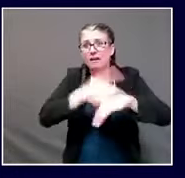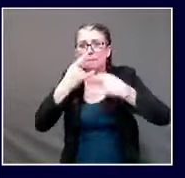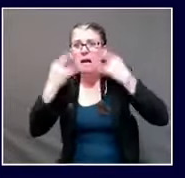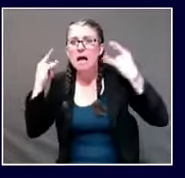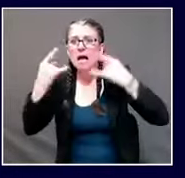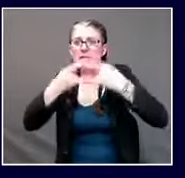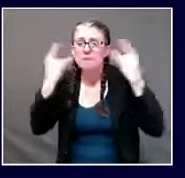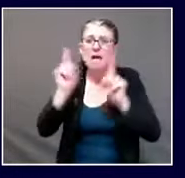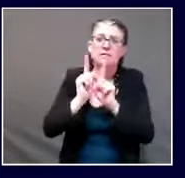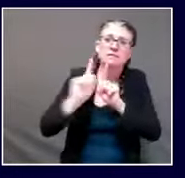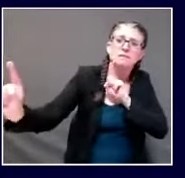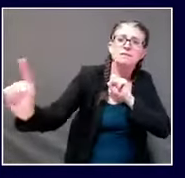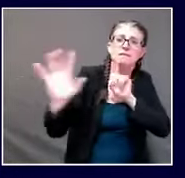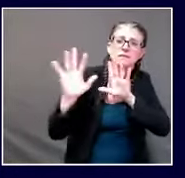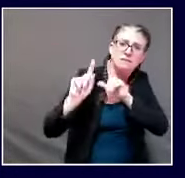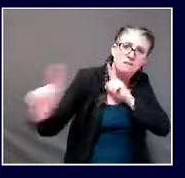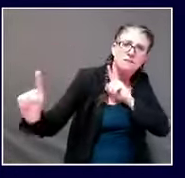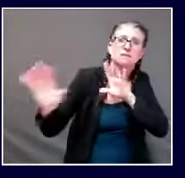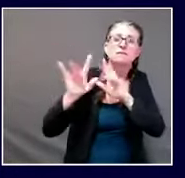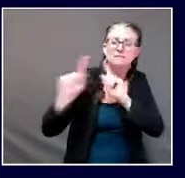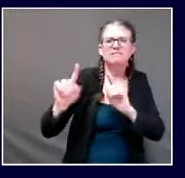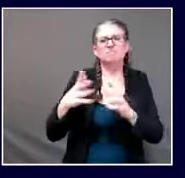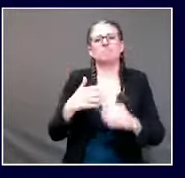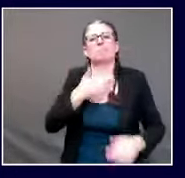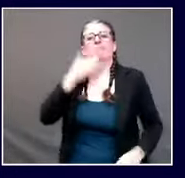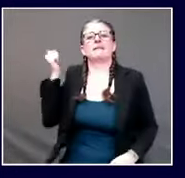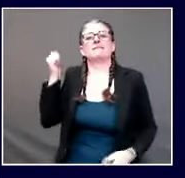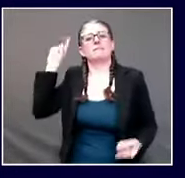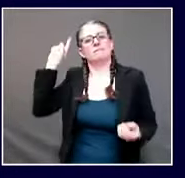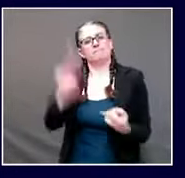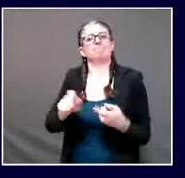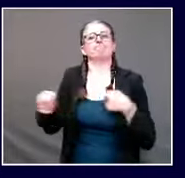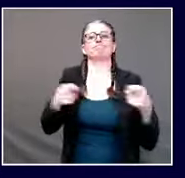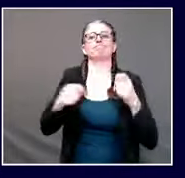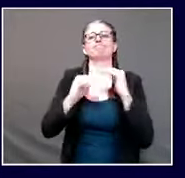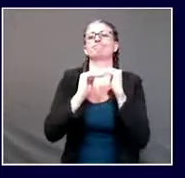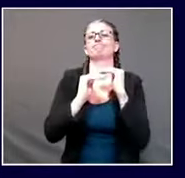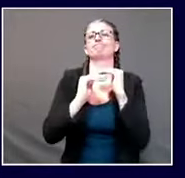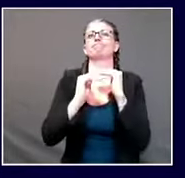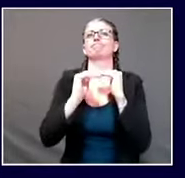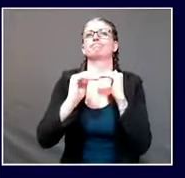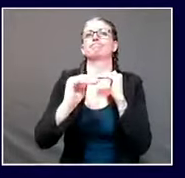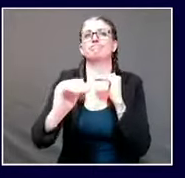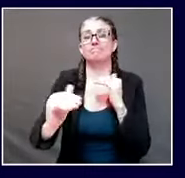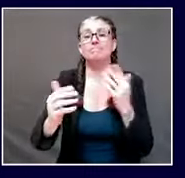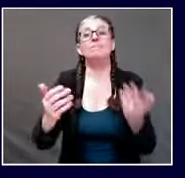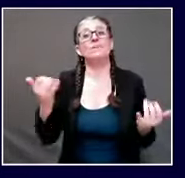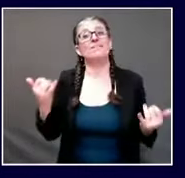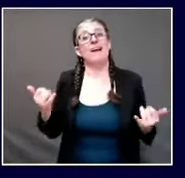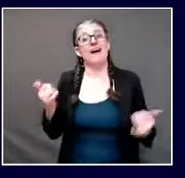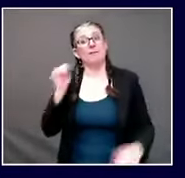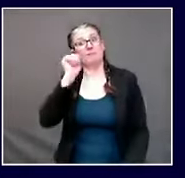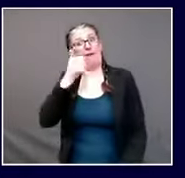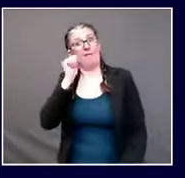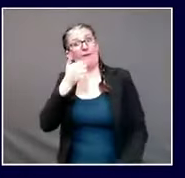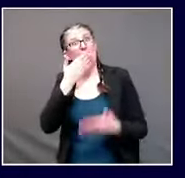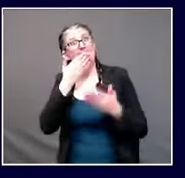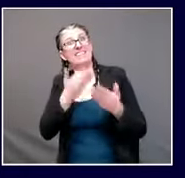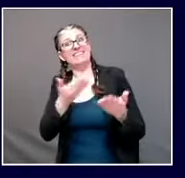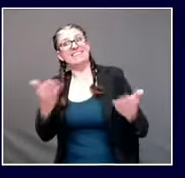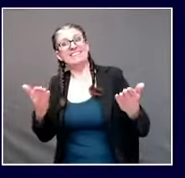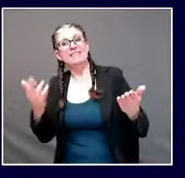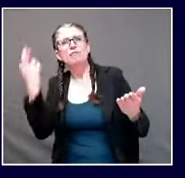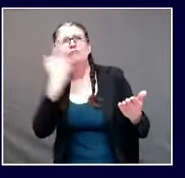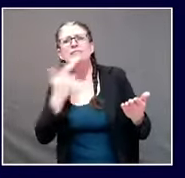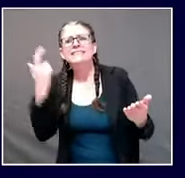some of during the holiday season to show how much we care this year we're staying apart to show each other how much we really do care